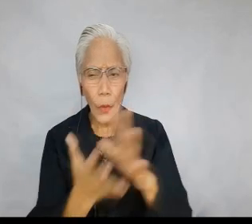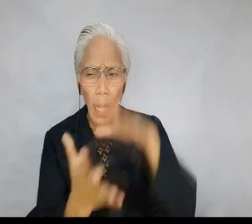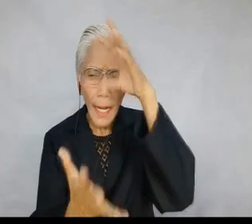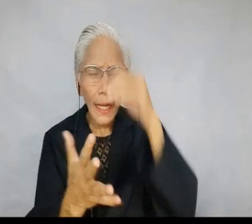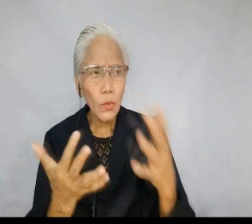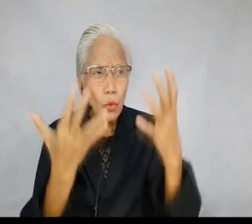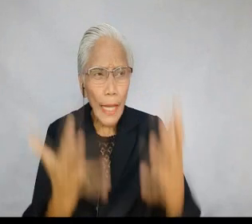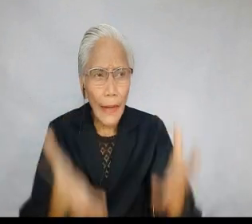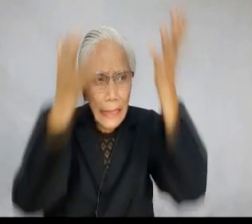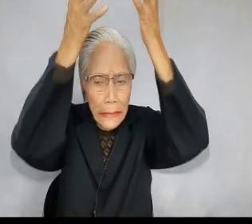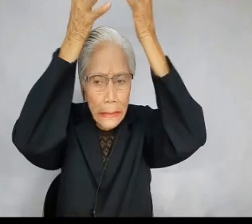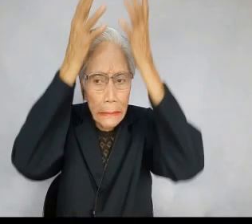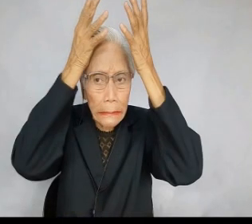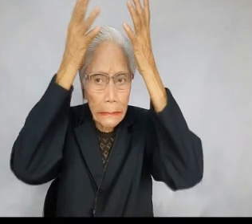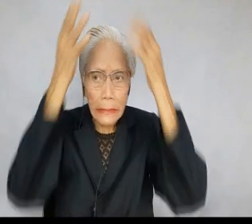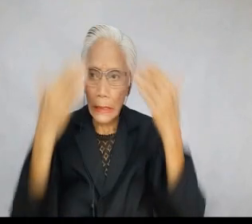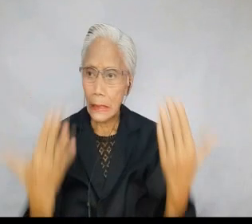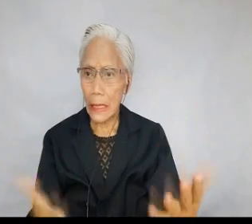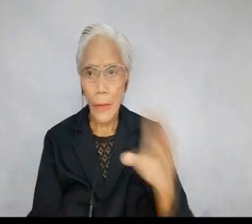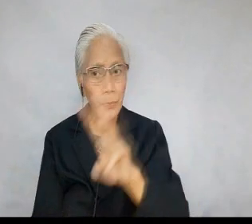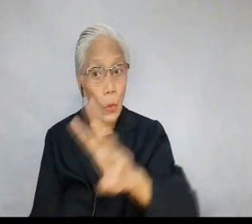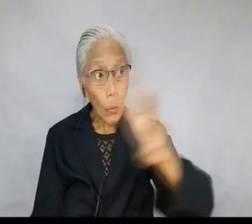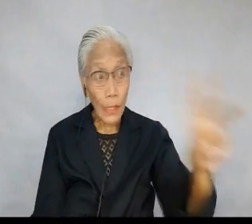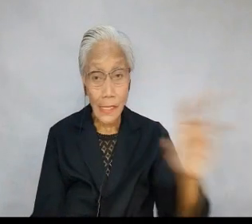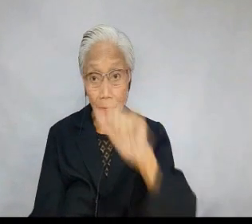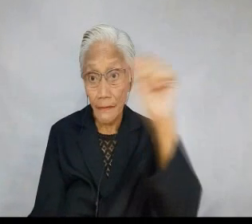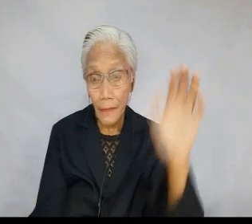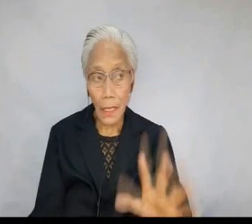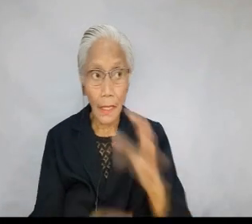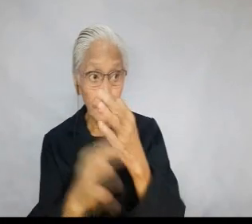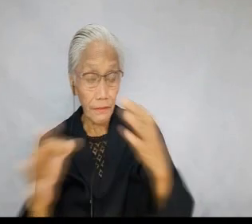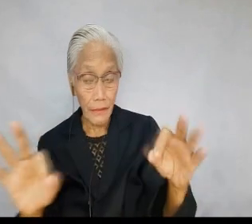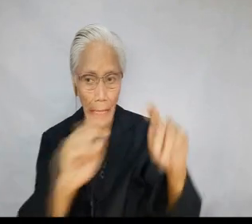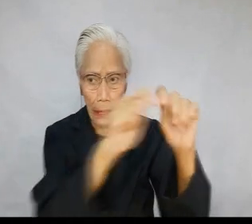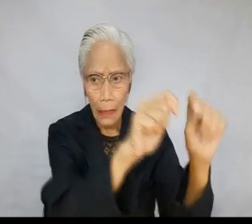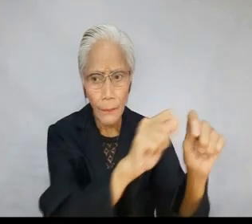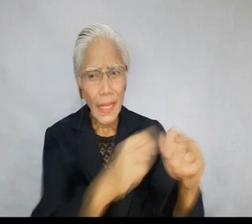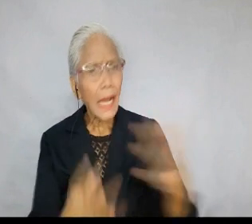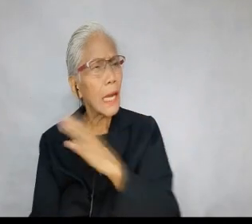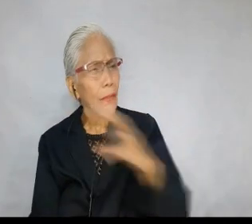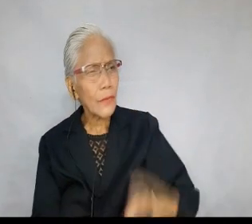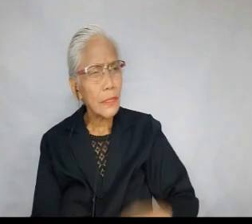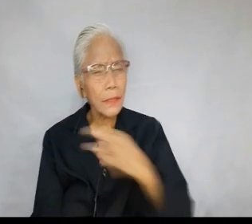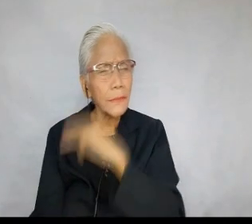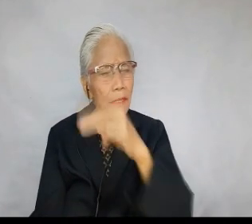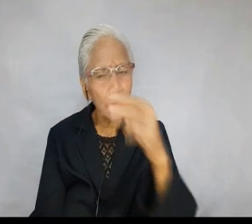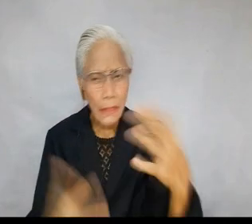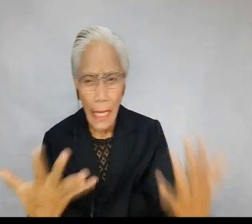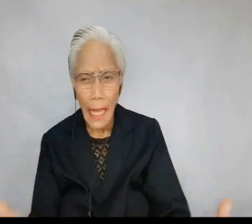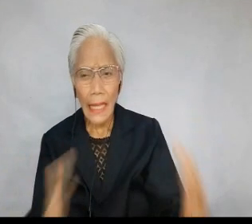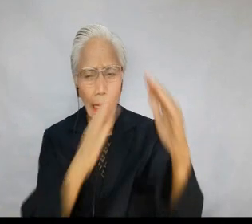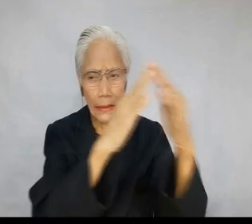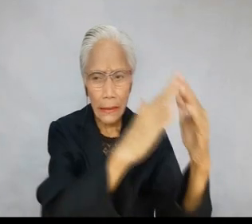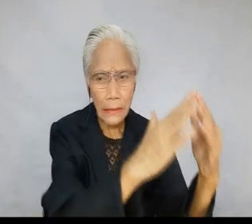West Africa, people learn how to carry heavy burdens on their heads. 31. In Sierra Leone, West Africa, Freetown.